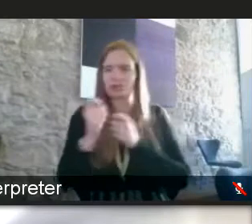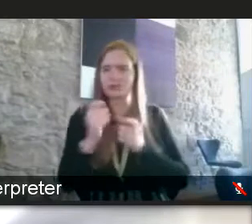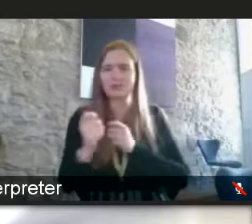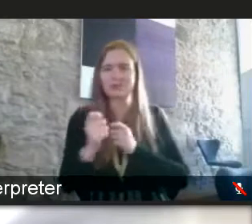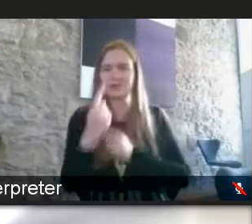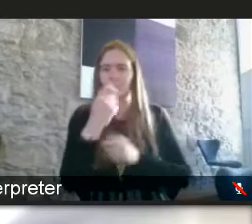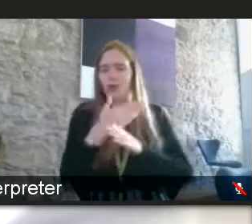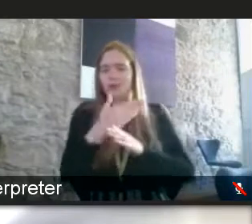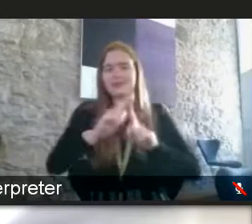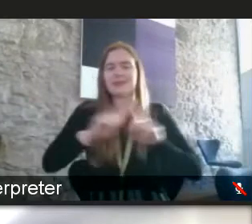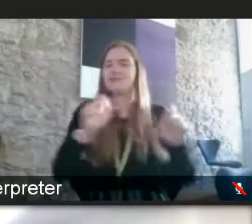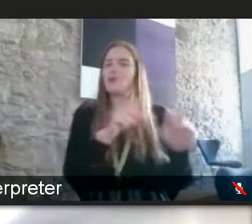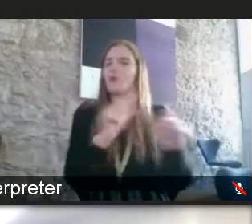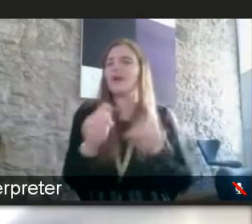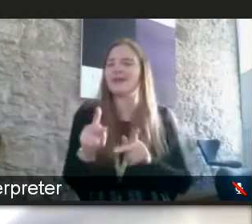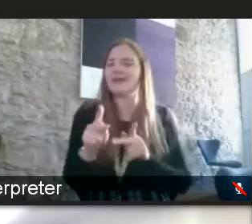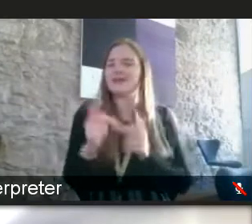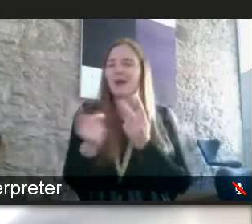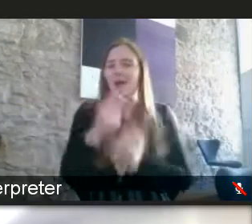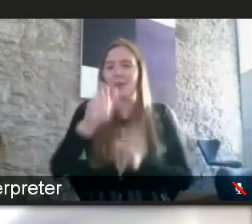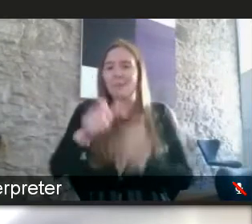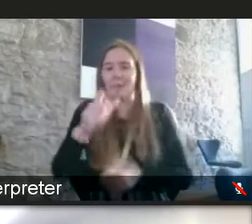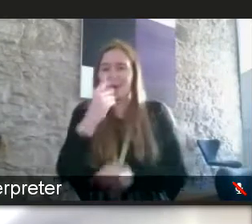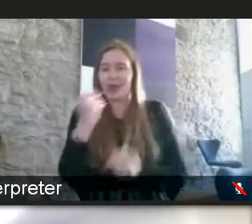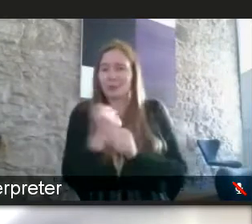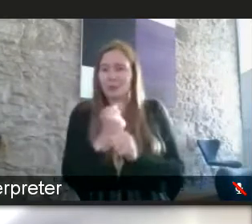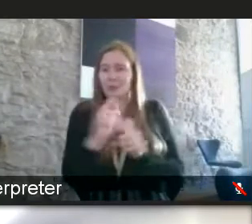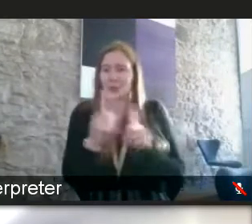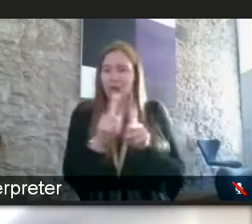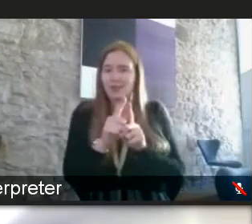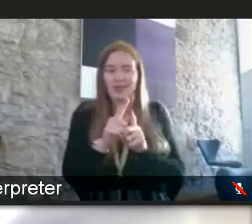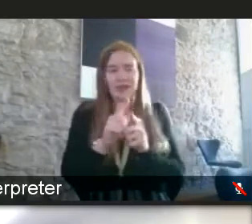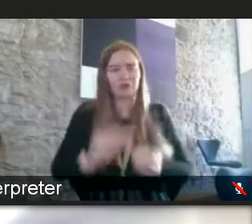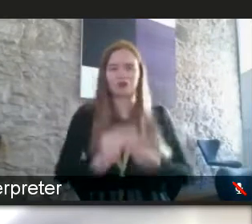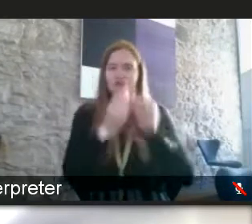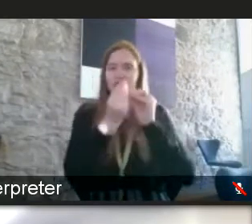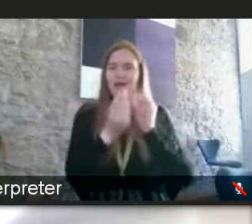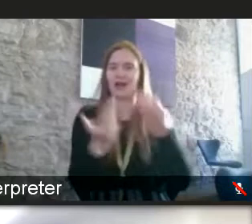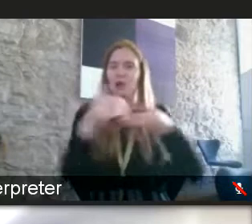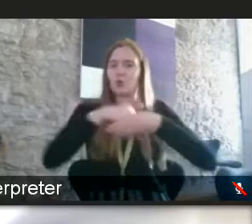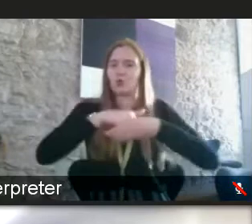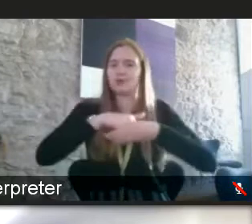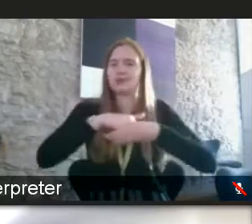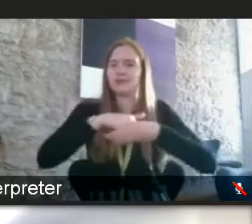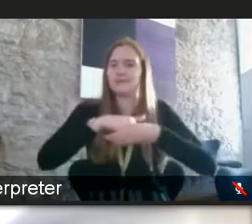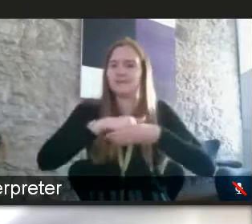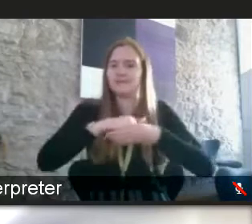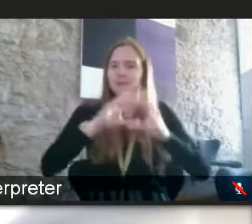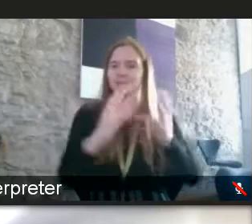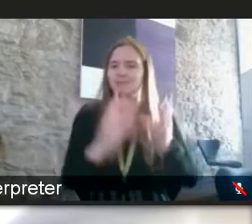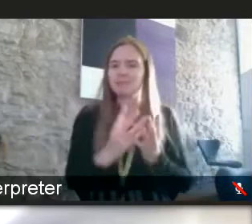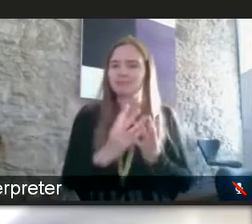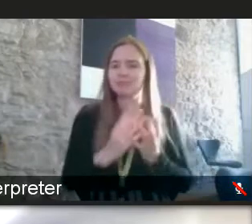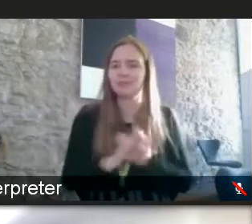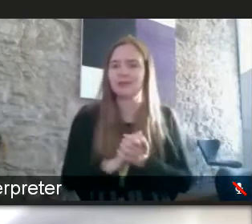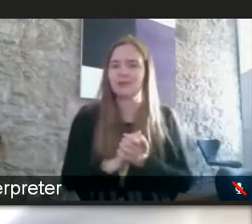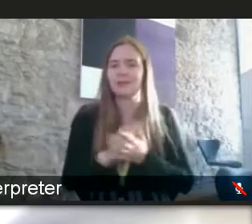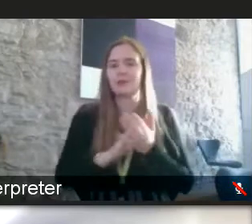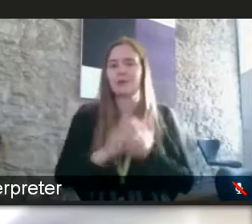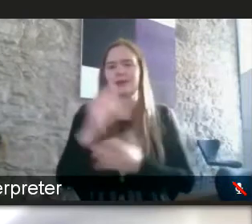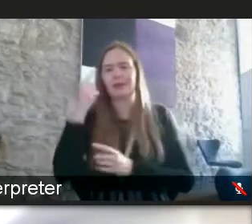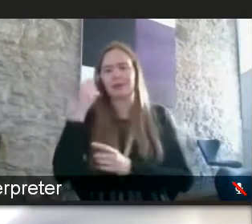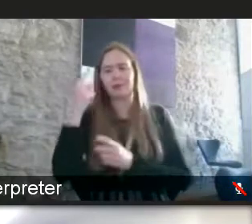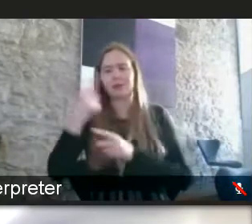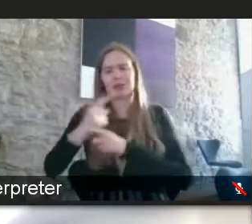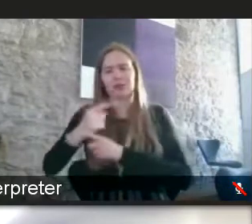and that other people can do this too and build an inclusive design as people as somebody has said um in the chat i think